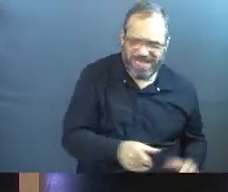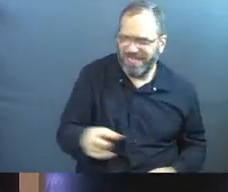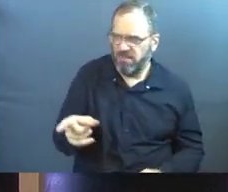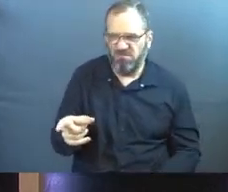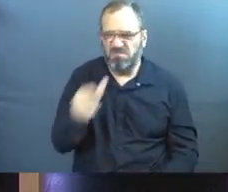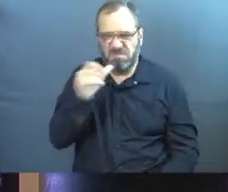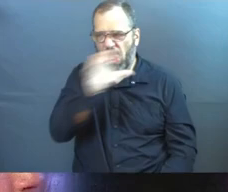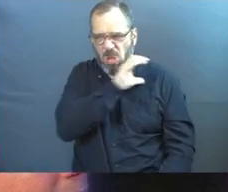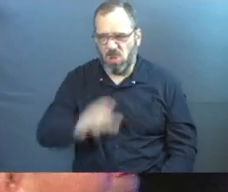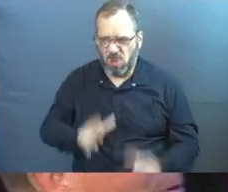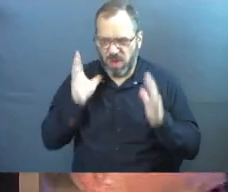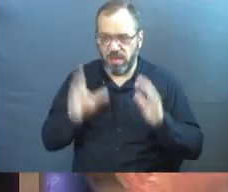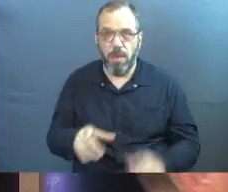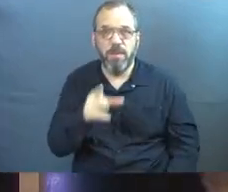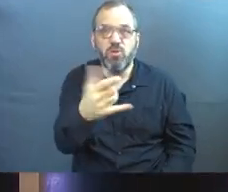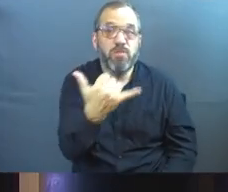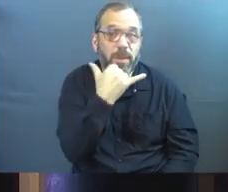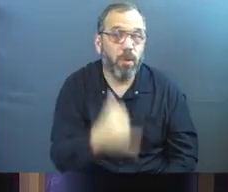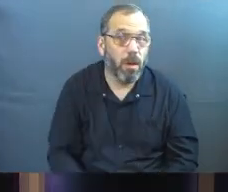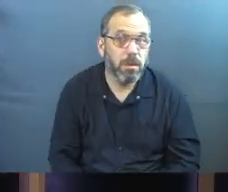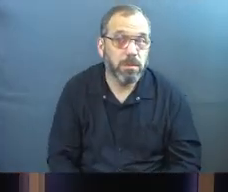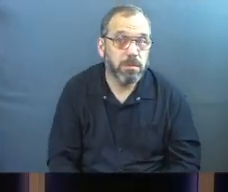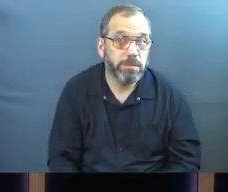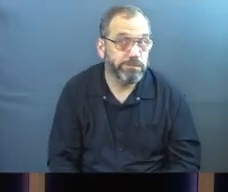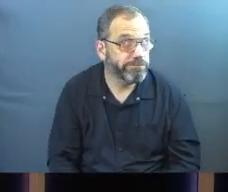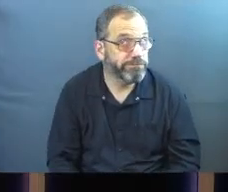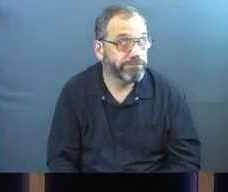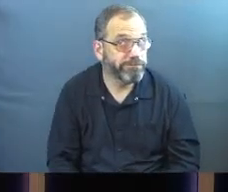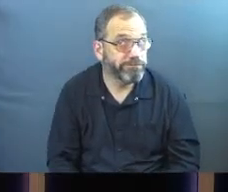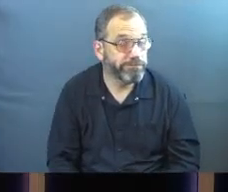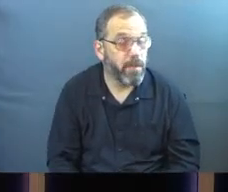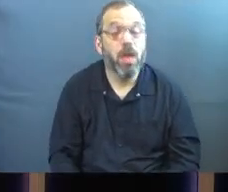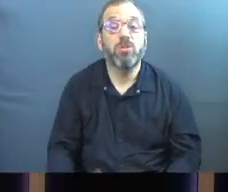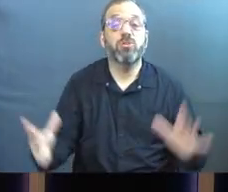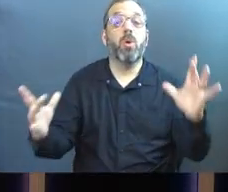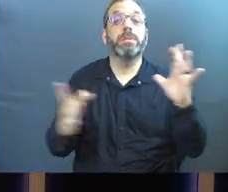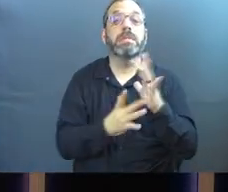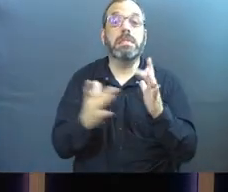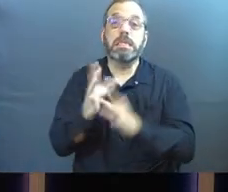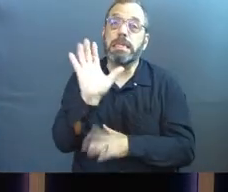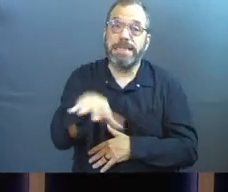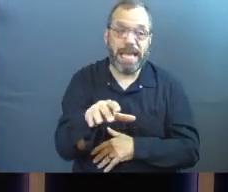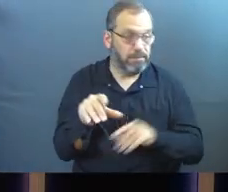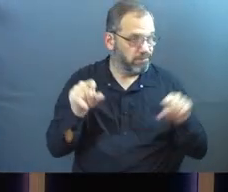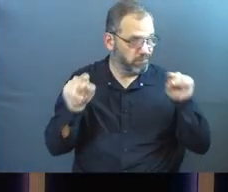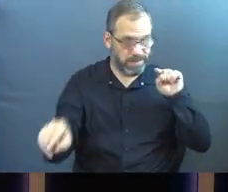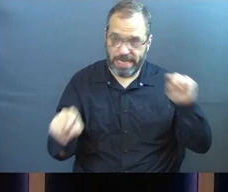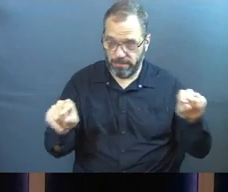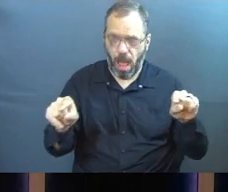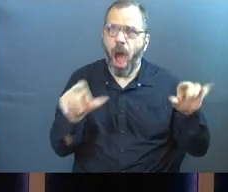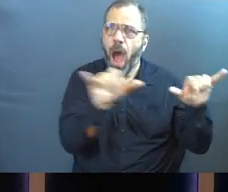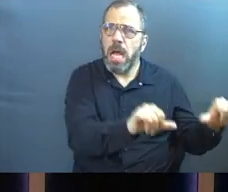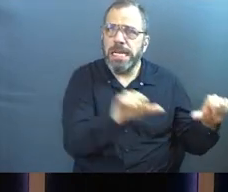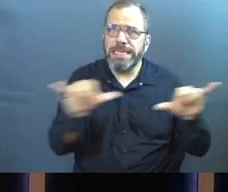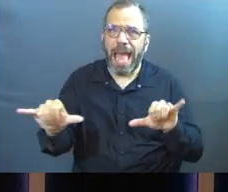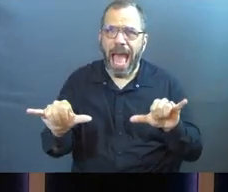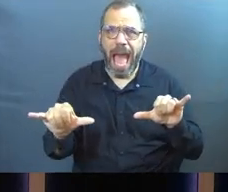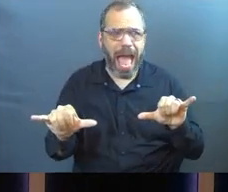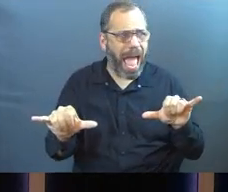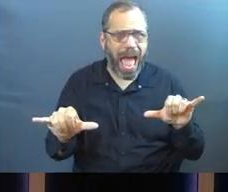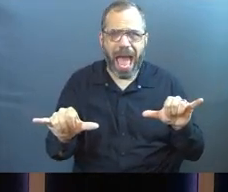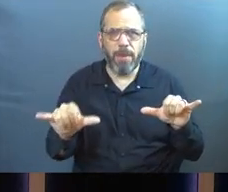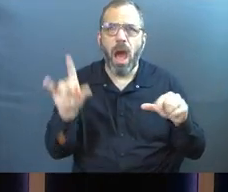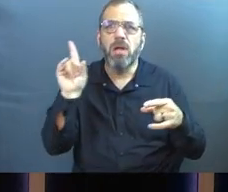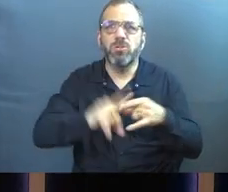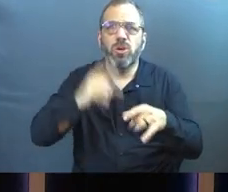Christians aren't, but you might be wrong. And so Jesus comes in and says, these two look the same until the very end.